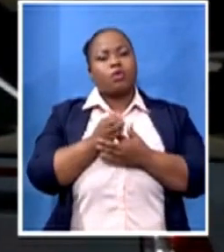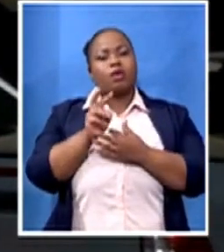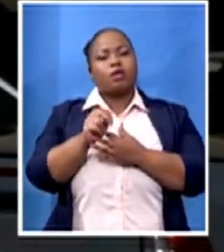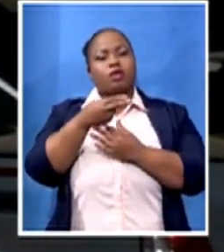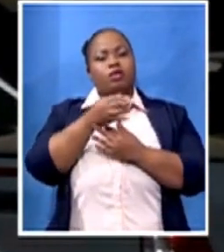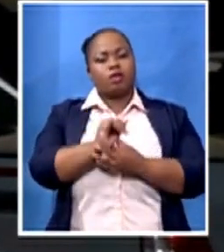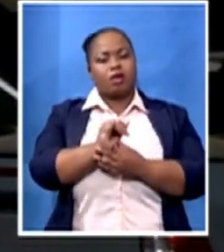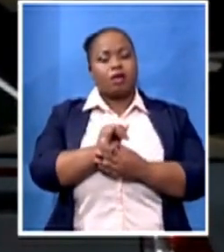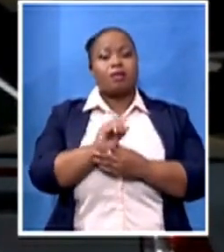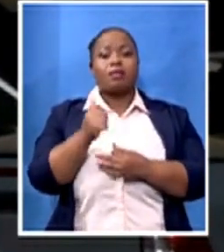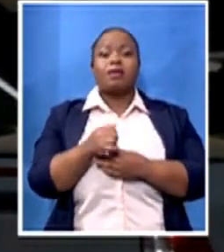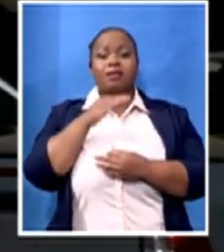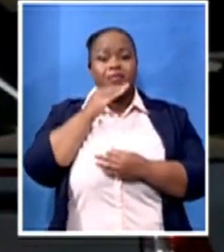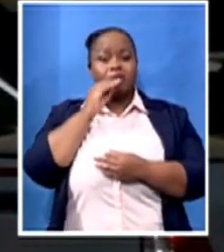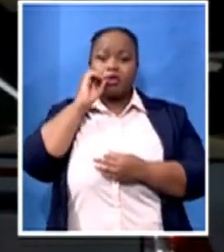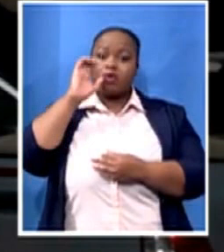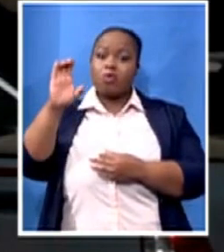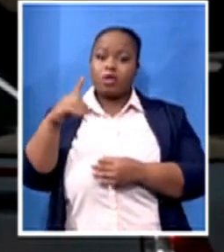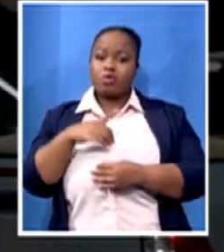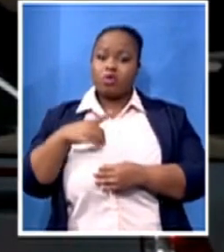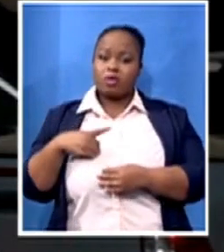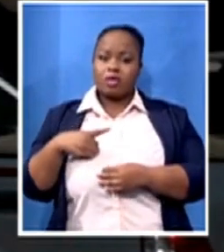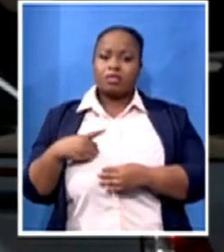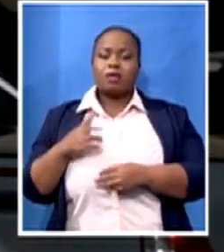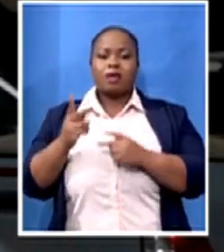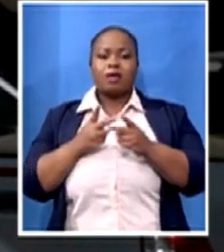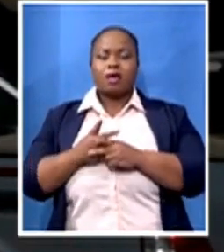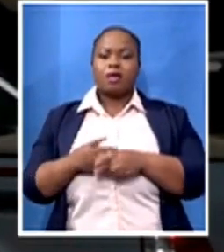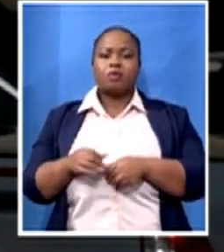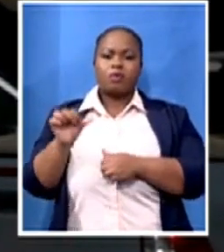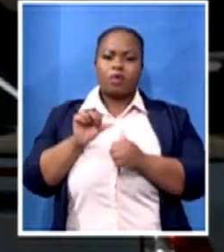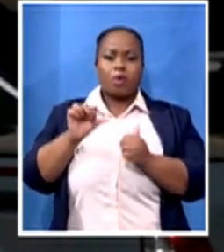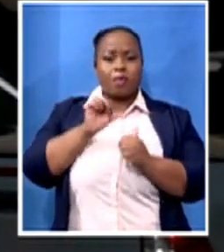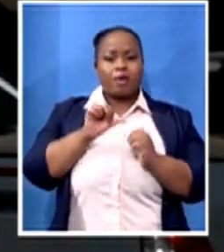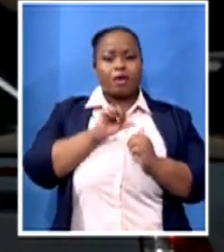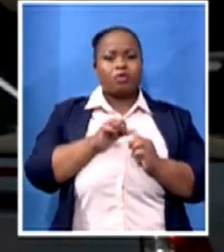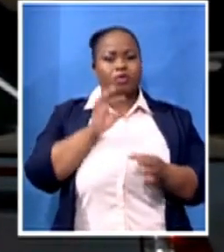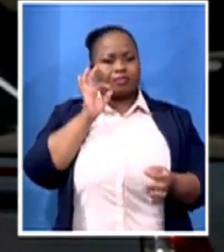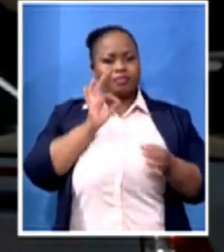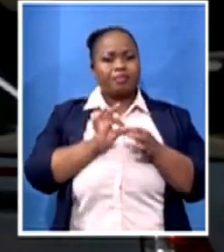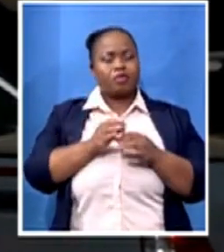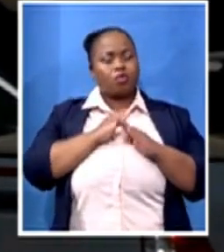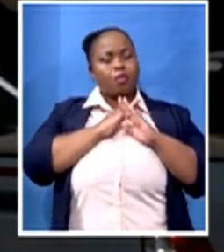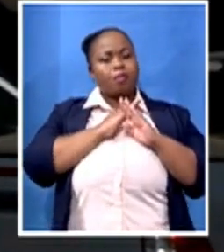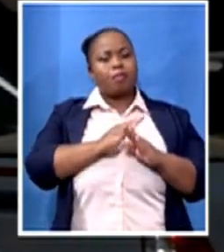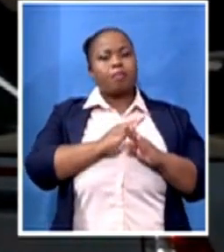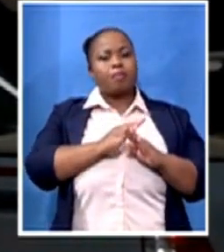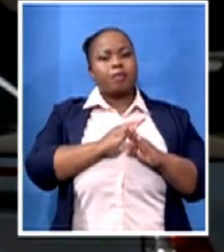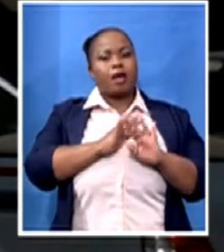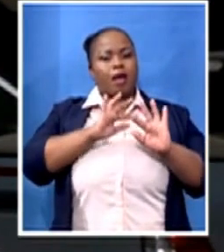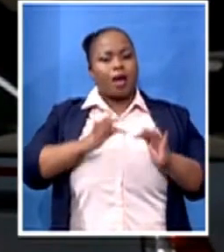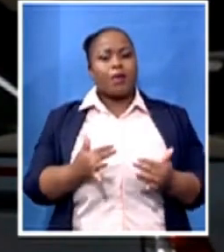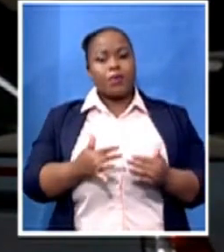going to instill and actually make us go back to a prevention approach to health giving, equally